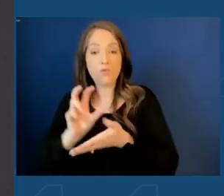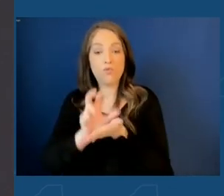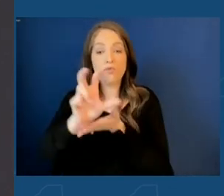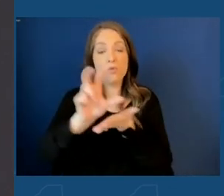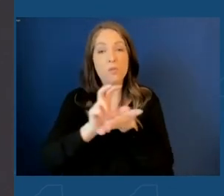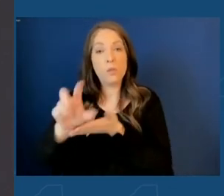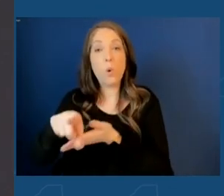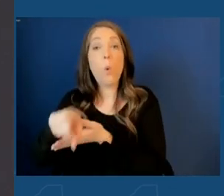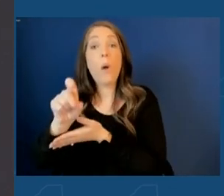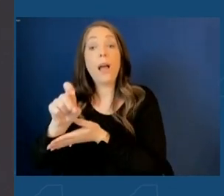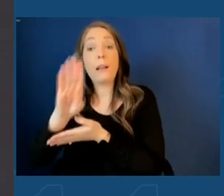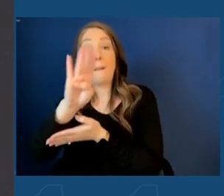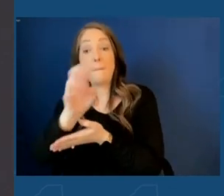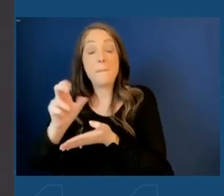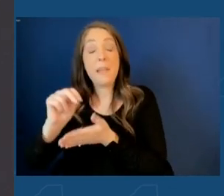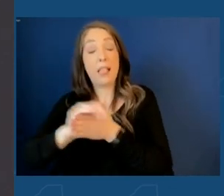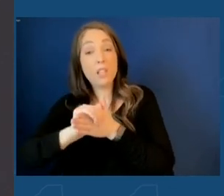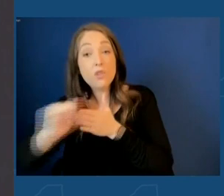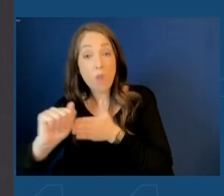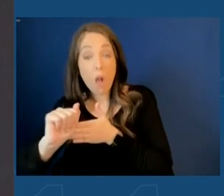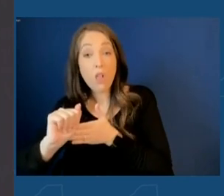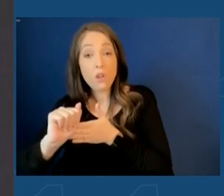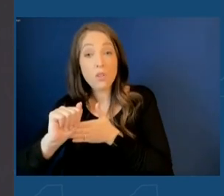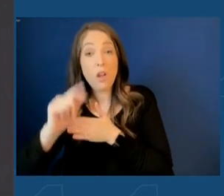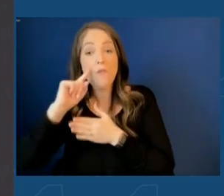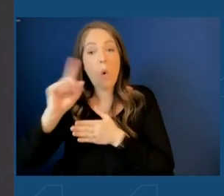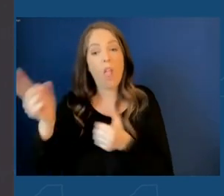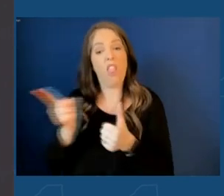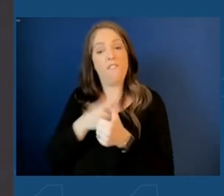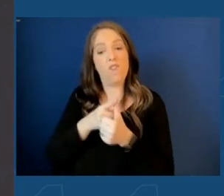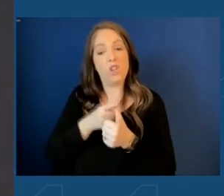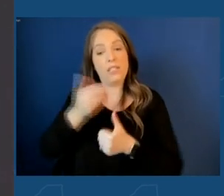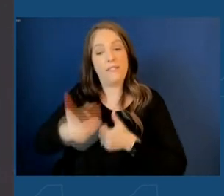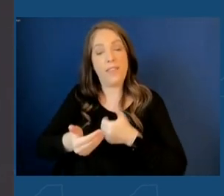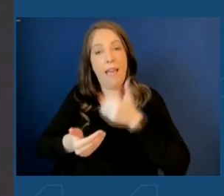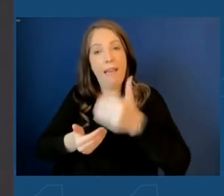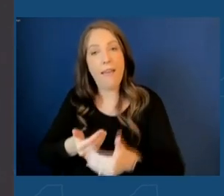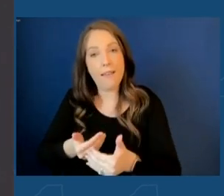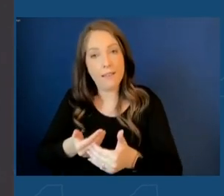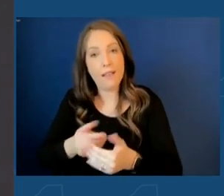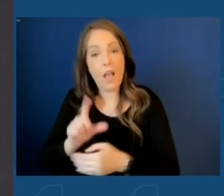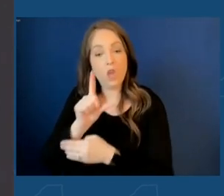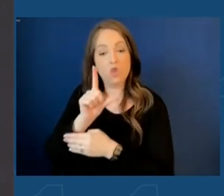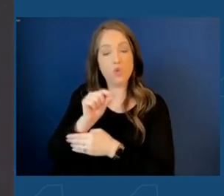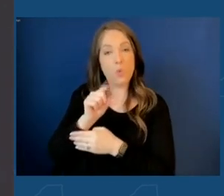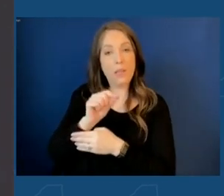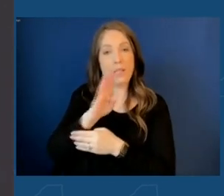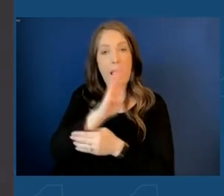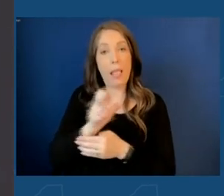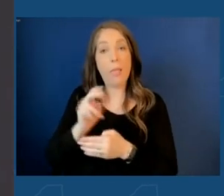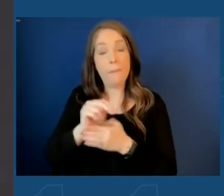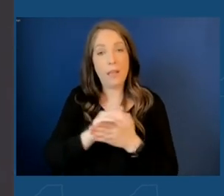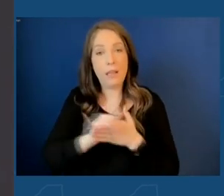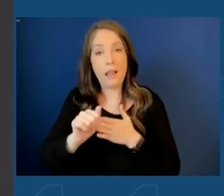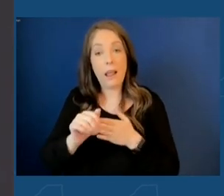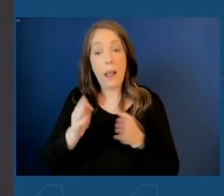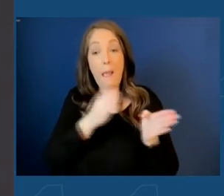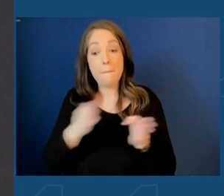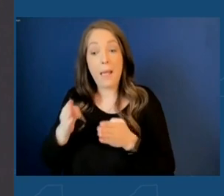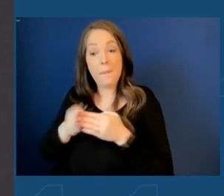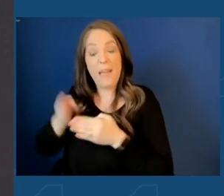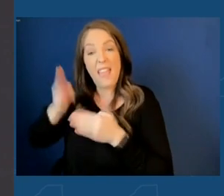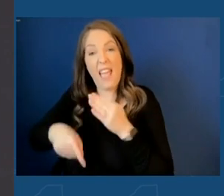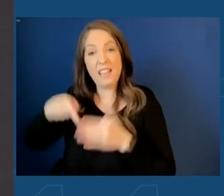$100 billion with the first-phase investment of $20 billion planned by the end of this